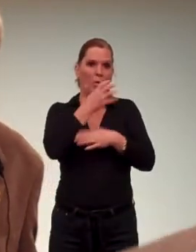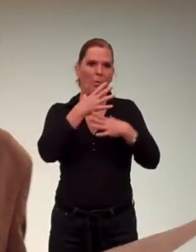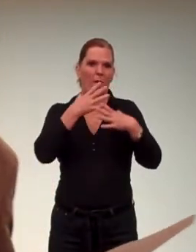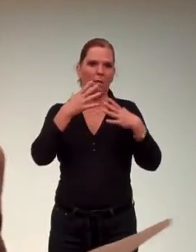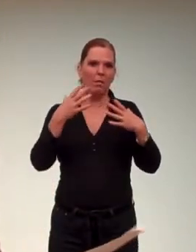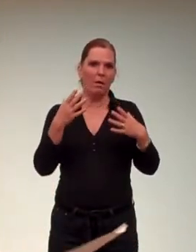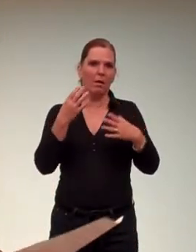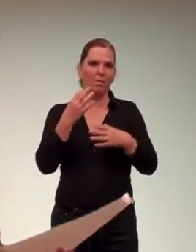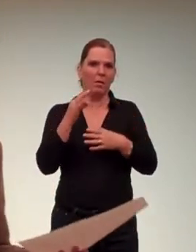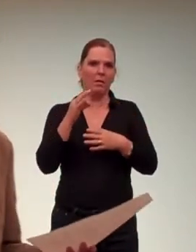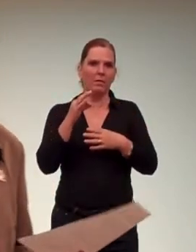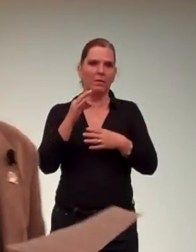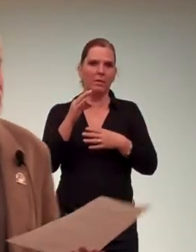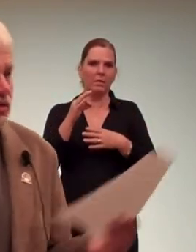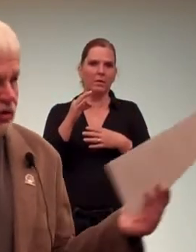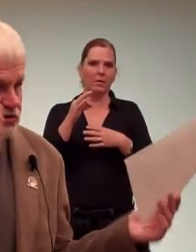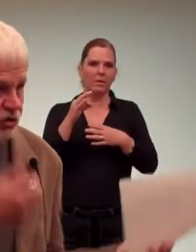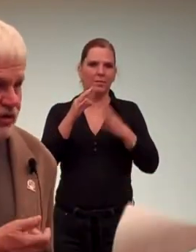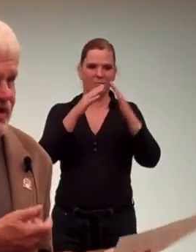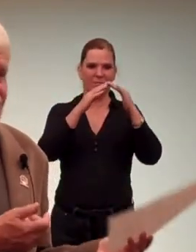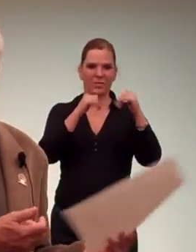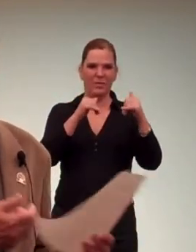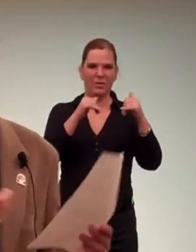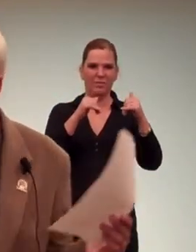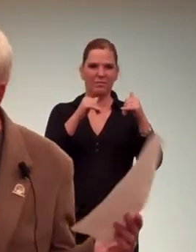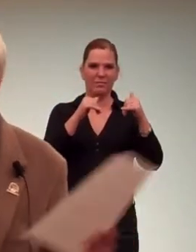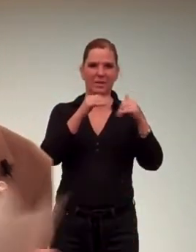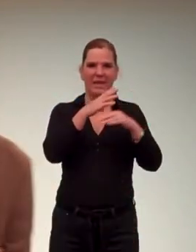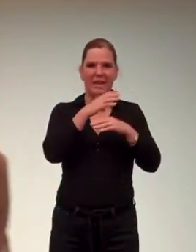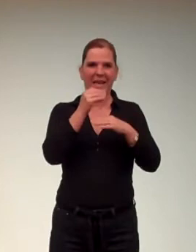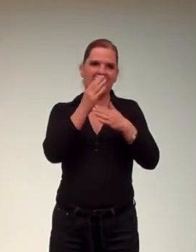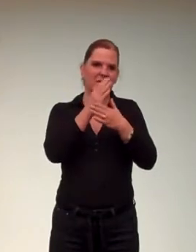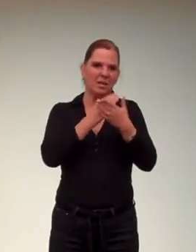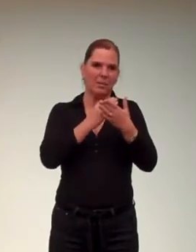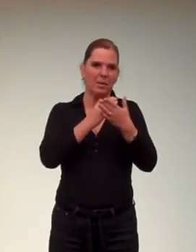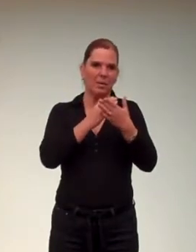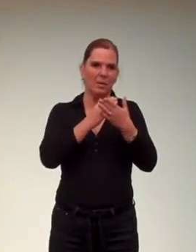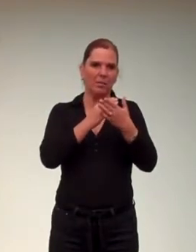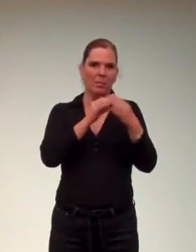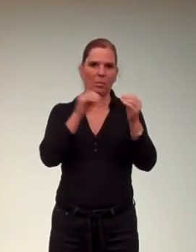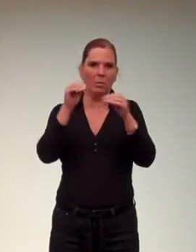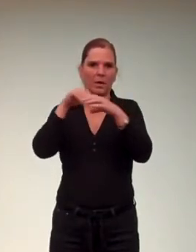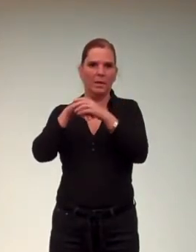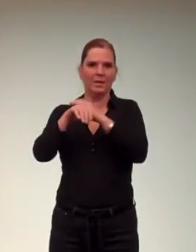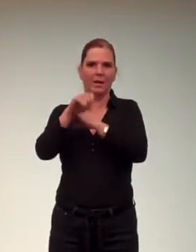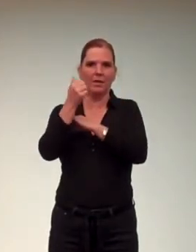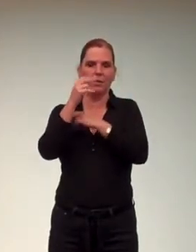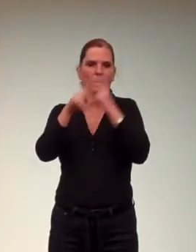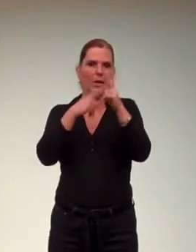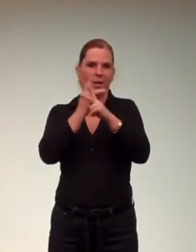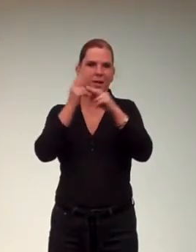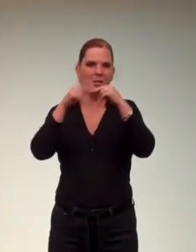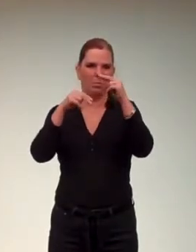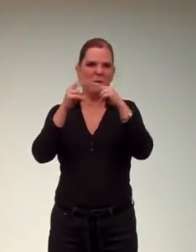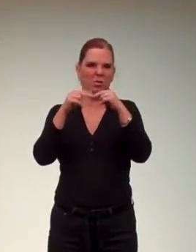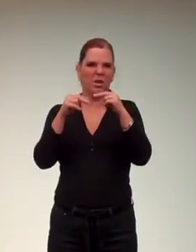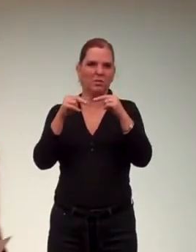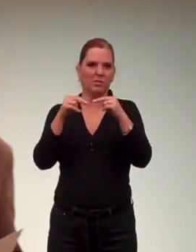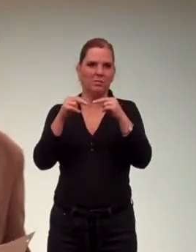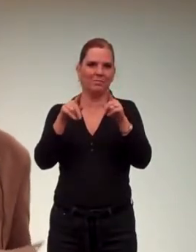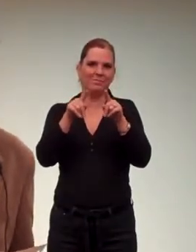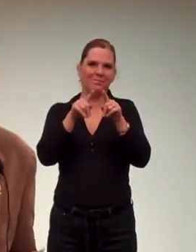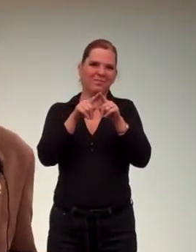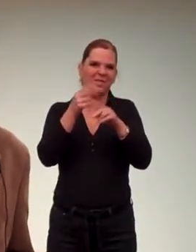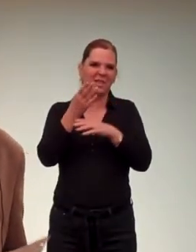of the Roman ruins were torn down, and some of those were put into other kinds of buildings. They did the same